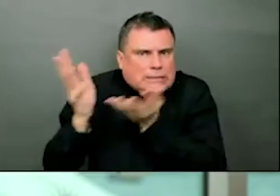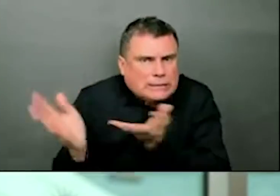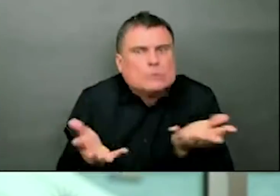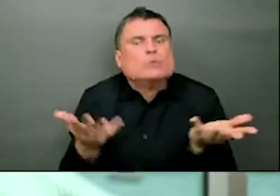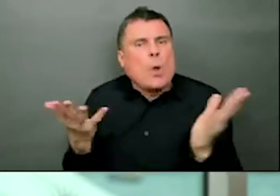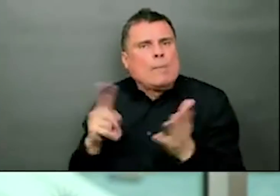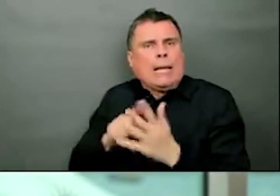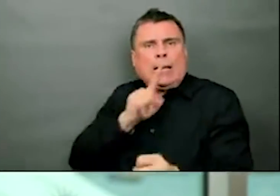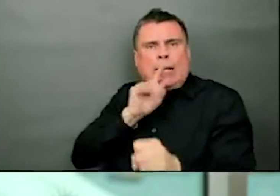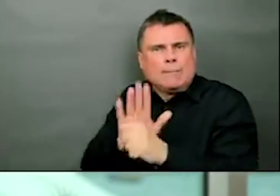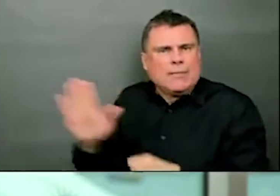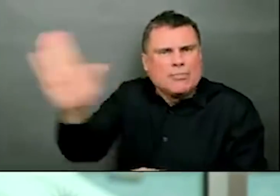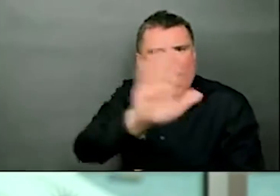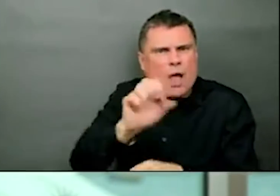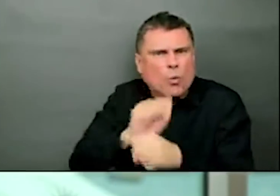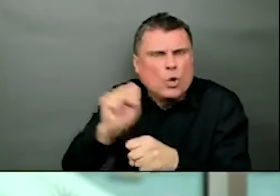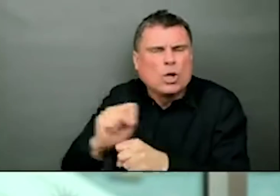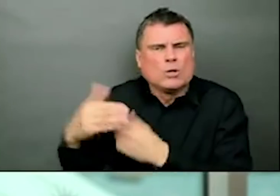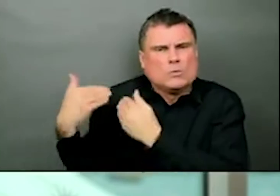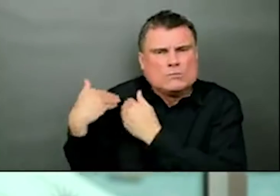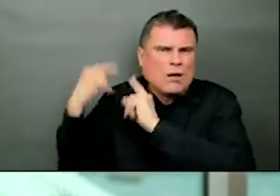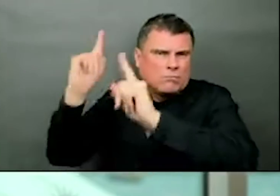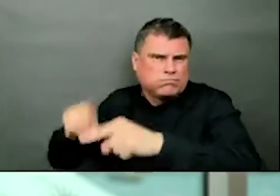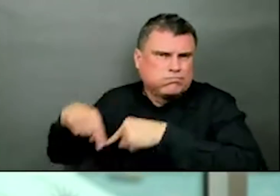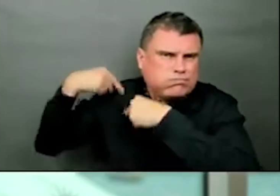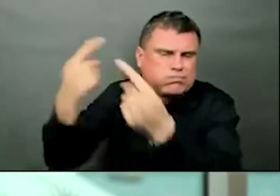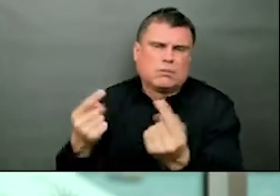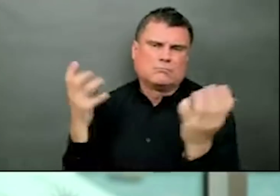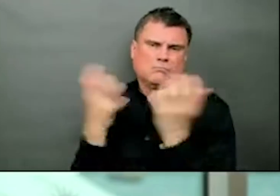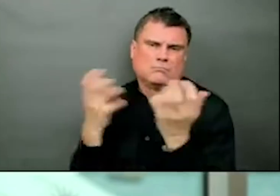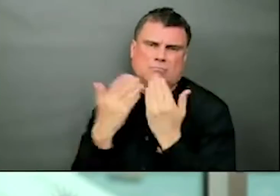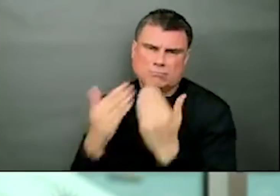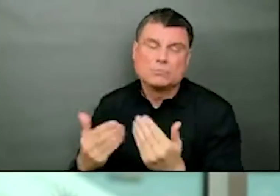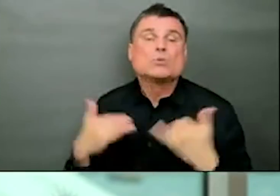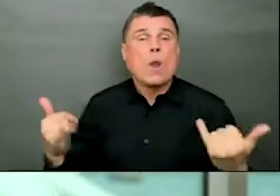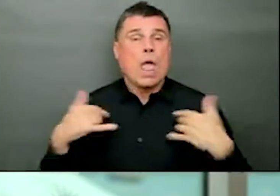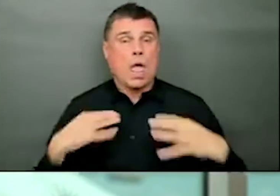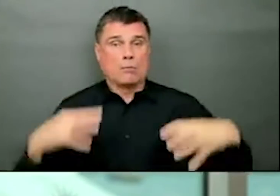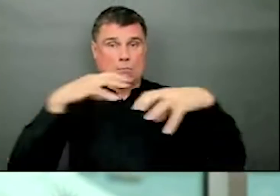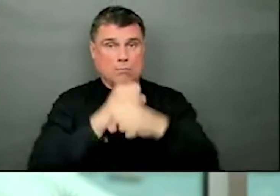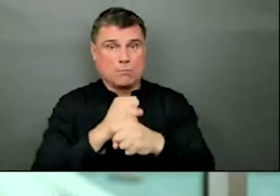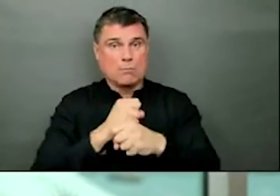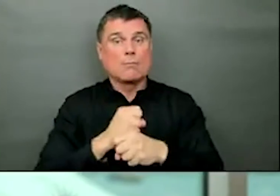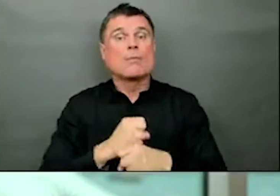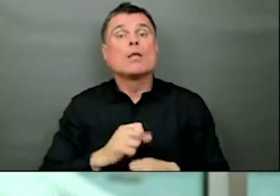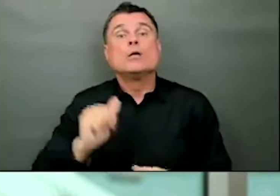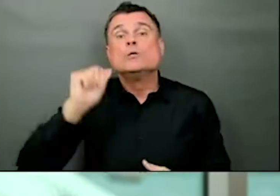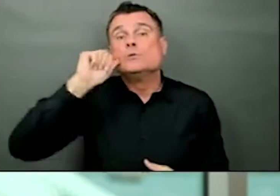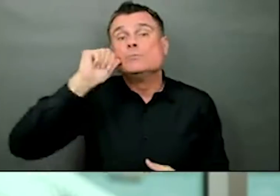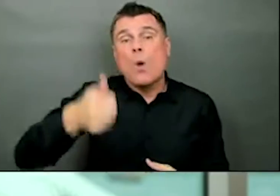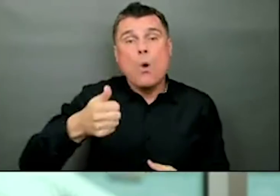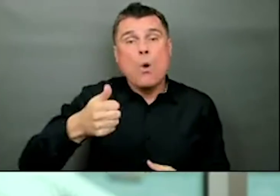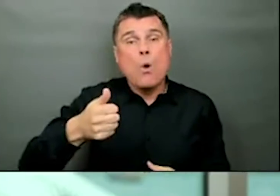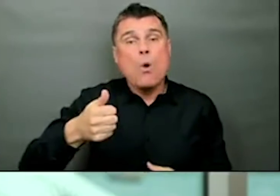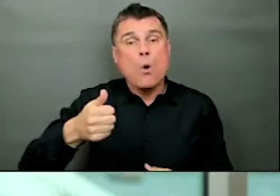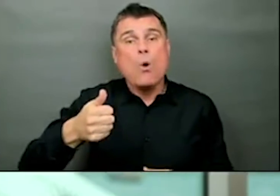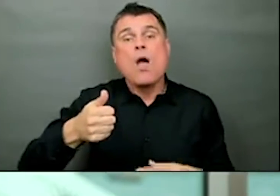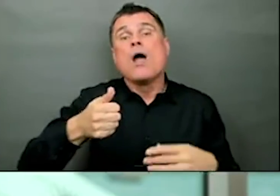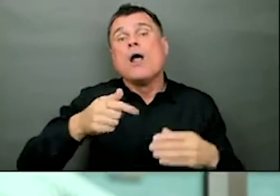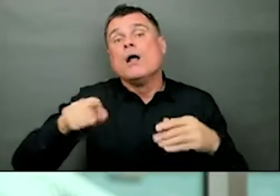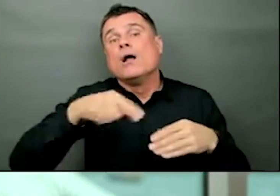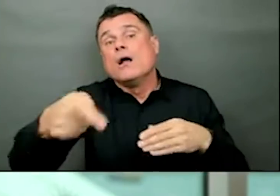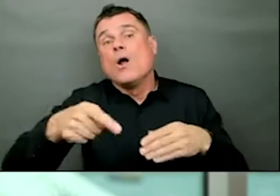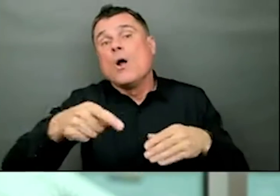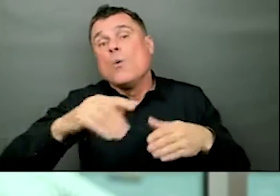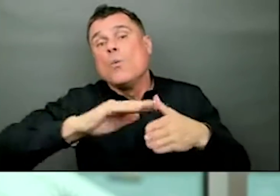I think we know this, that we have another weekend coming up ahead of us after tomorrow. And it continues